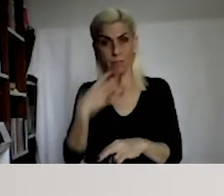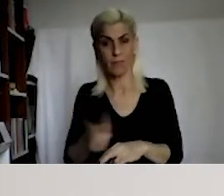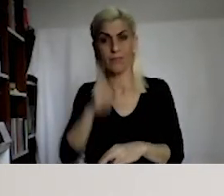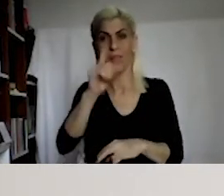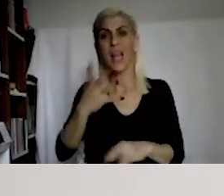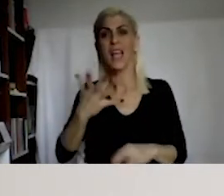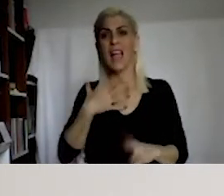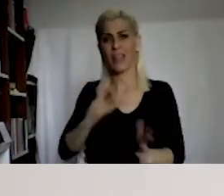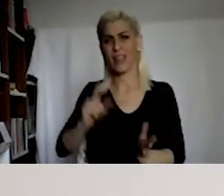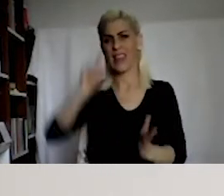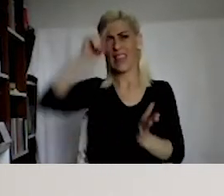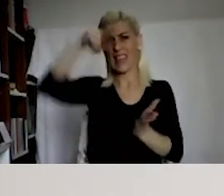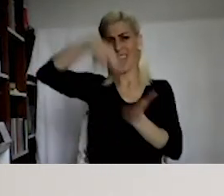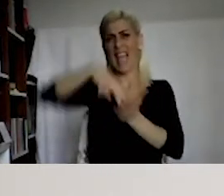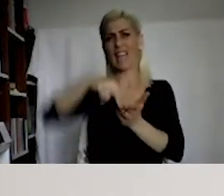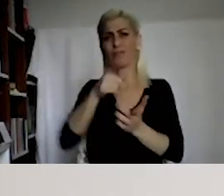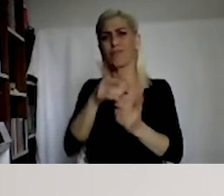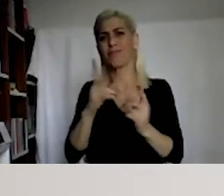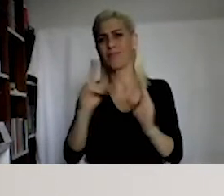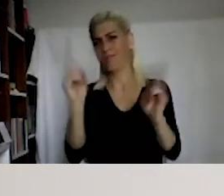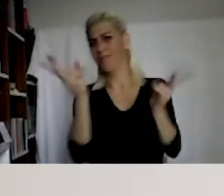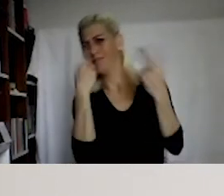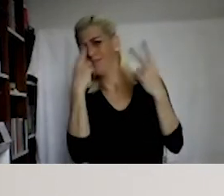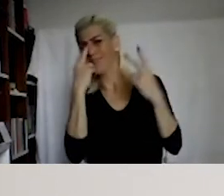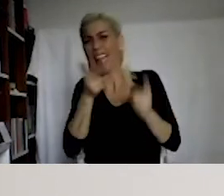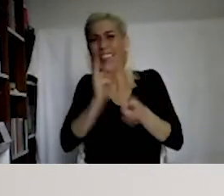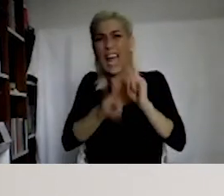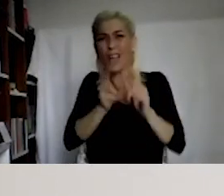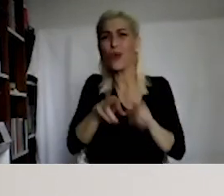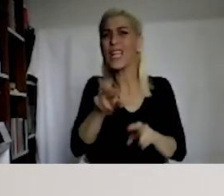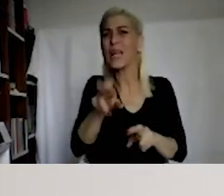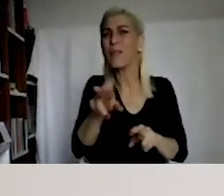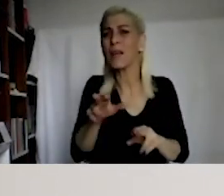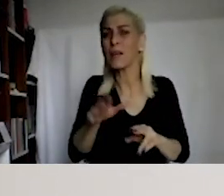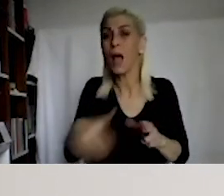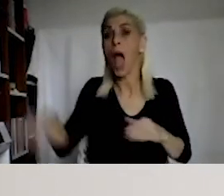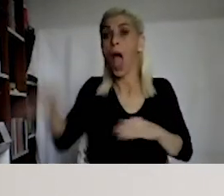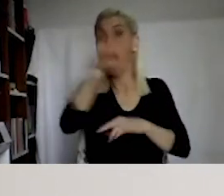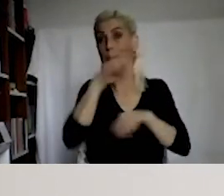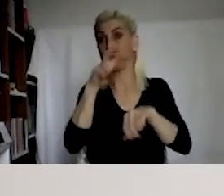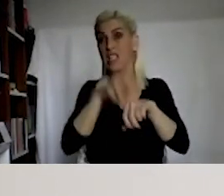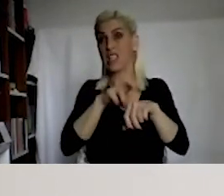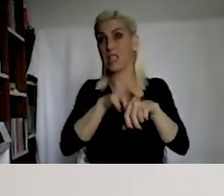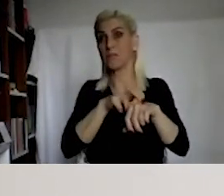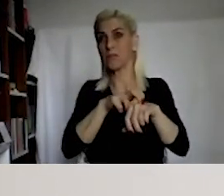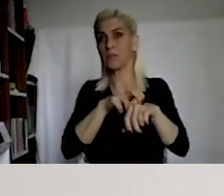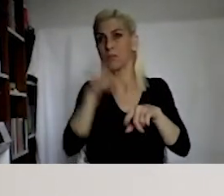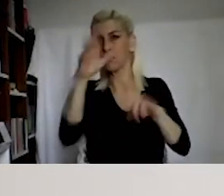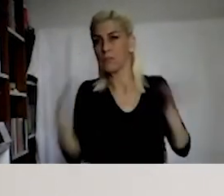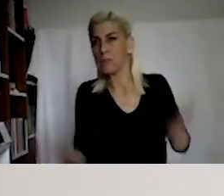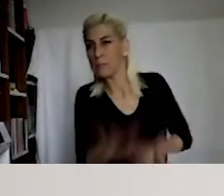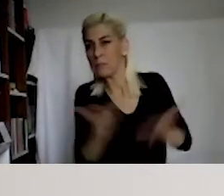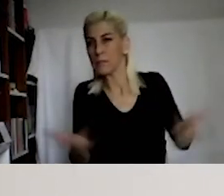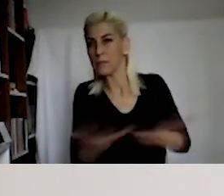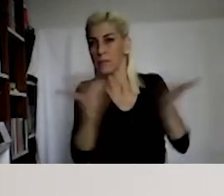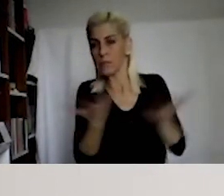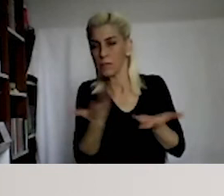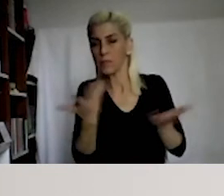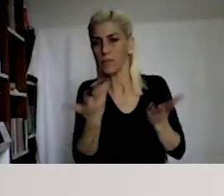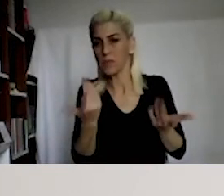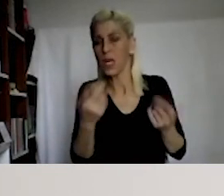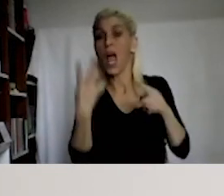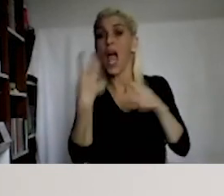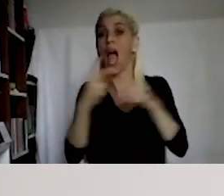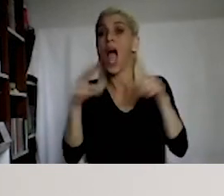expression of opinions, for example, they refer to incitement of people to violence. Yes,